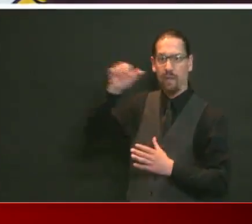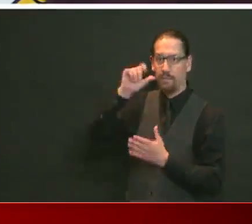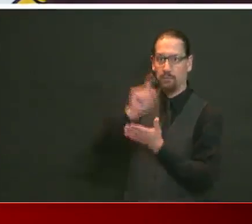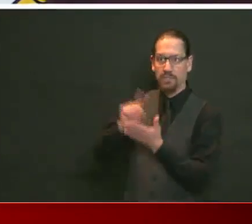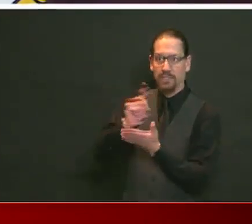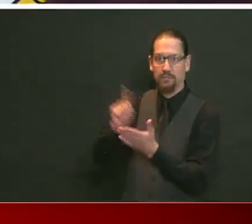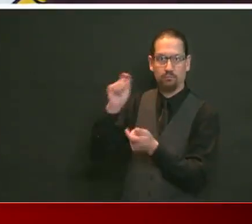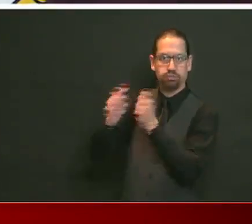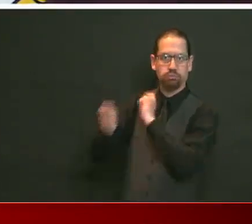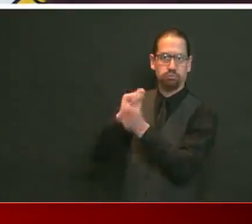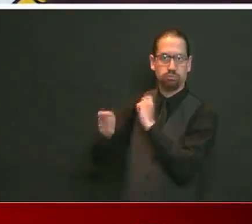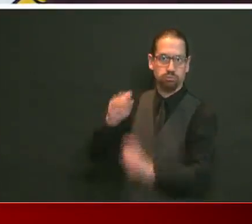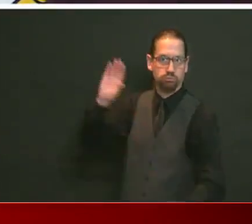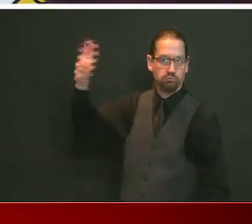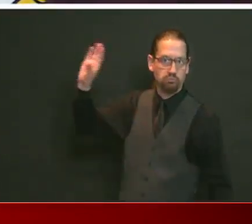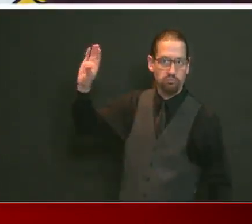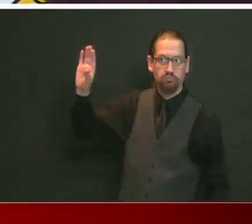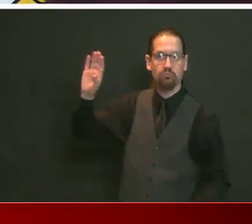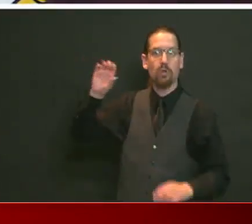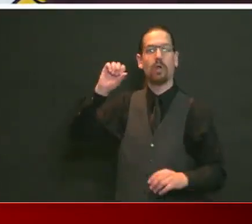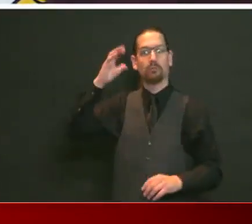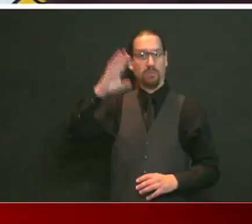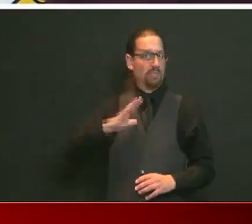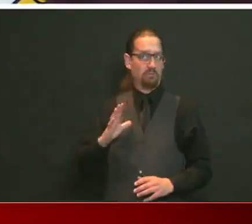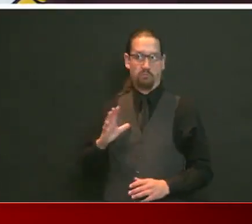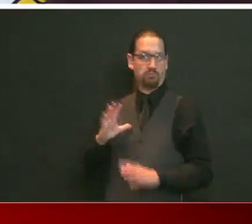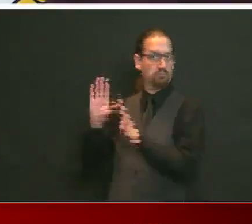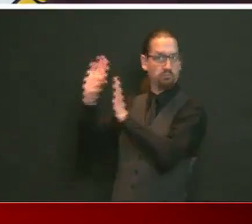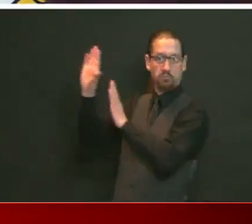That's a different approach. We're taking a different approach.